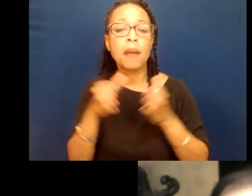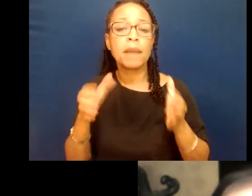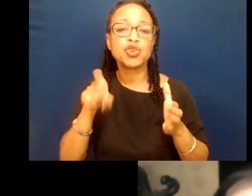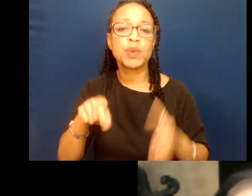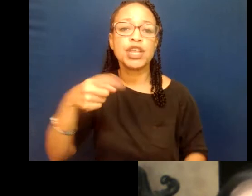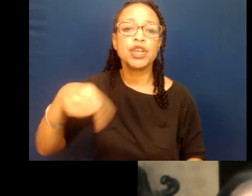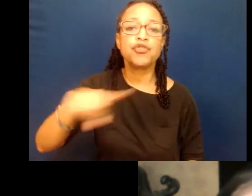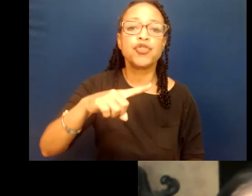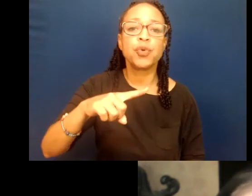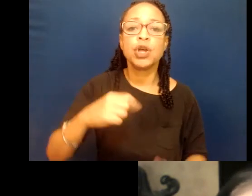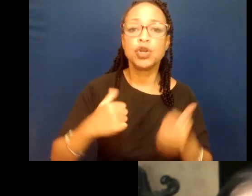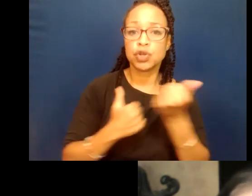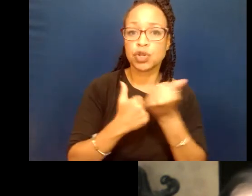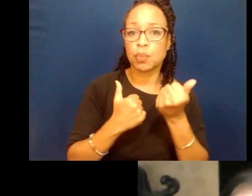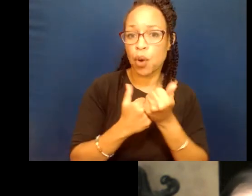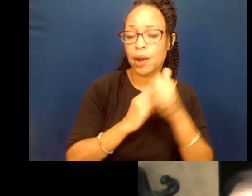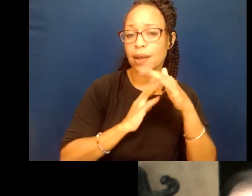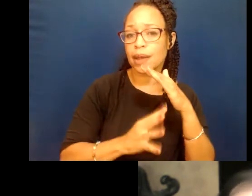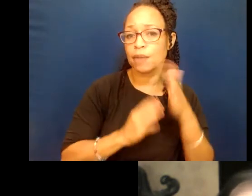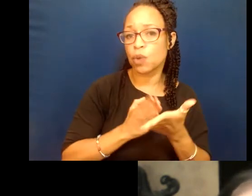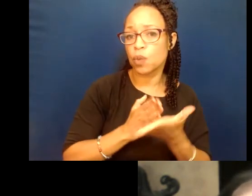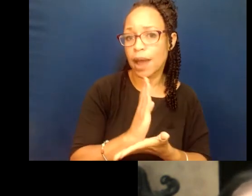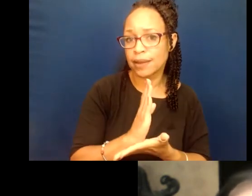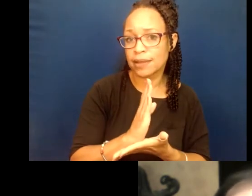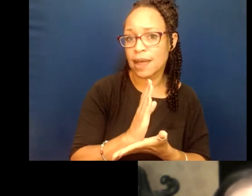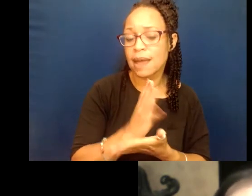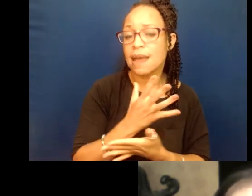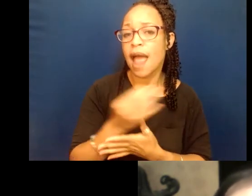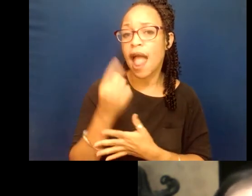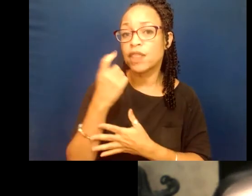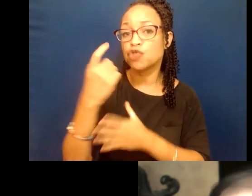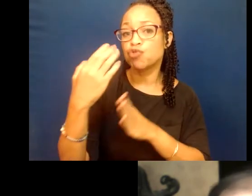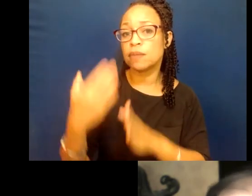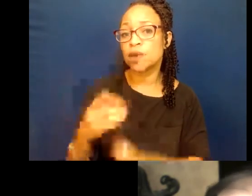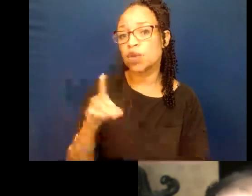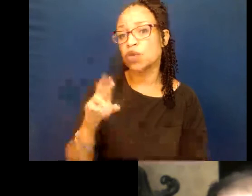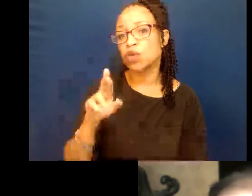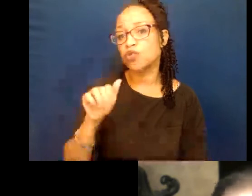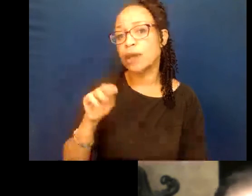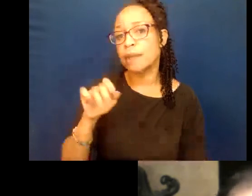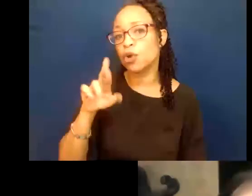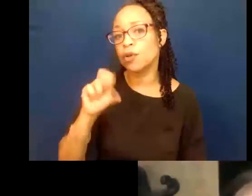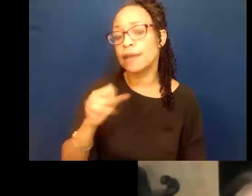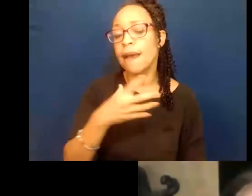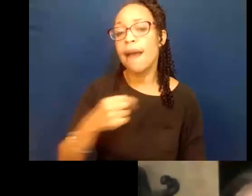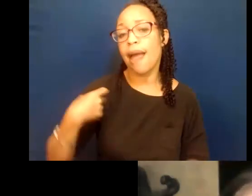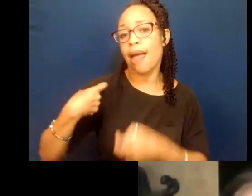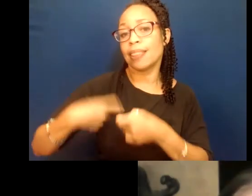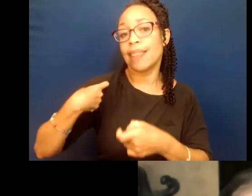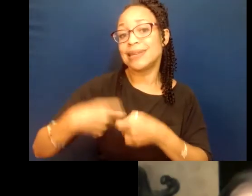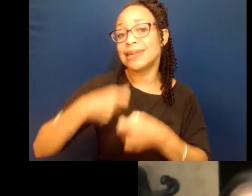immigrant rights and to support the Dreamers and to support Latinas that are running for office.